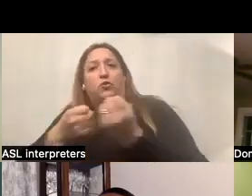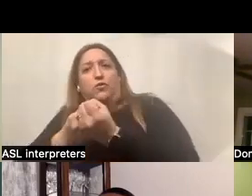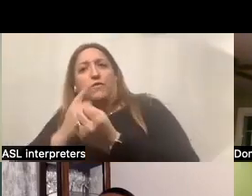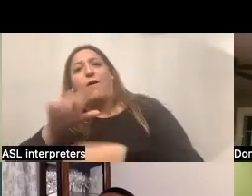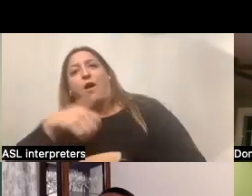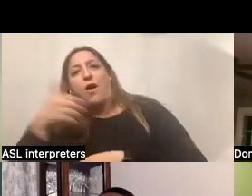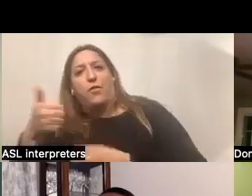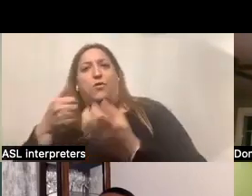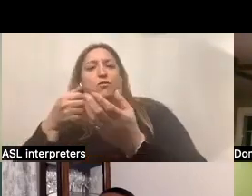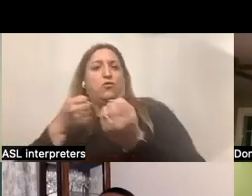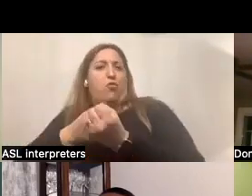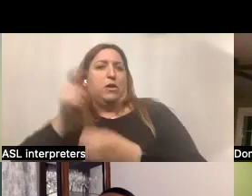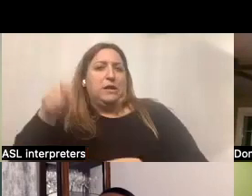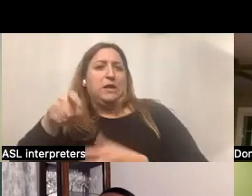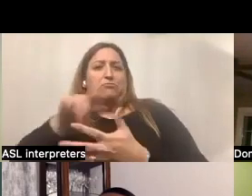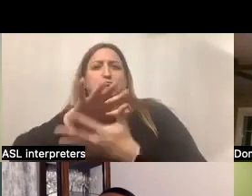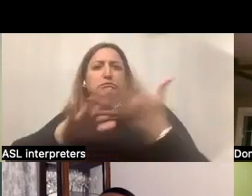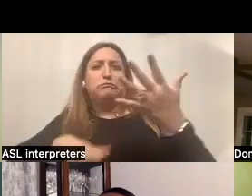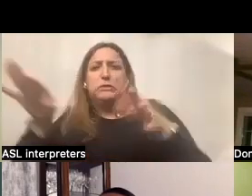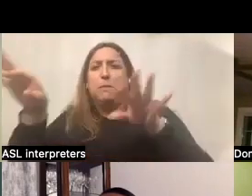So you can use a combination of the two.